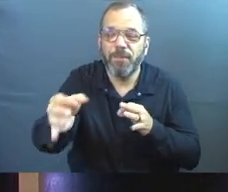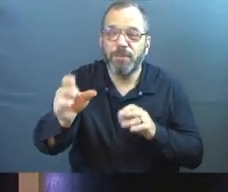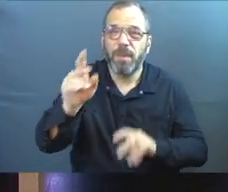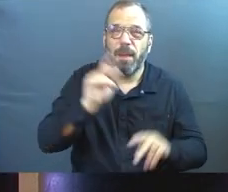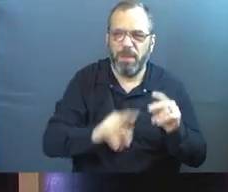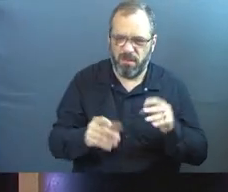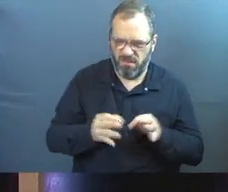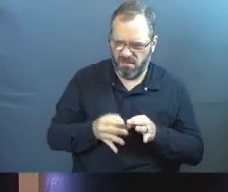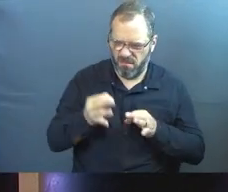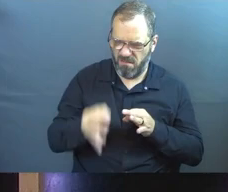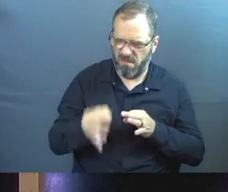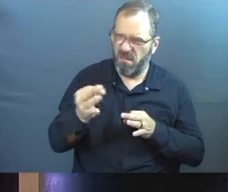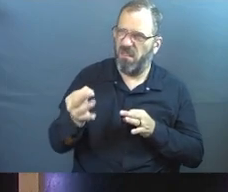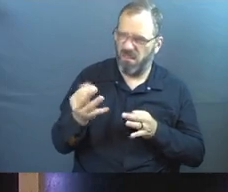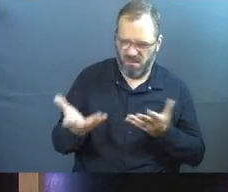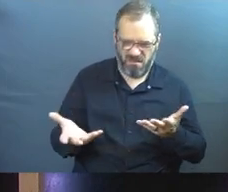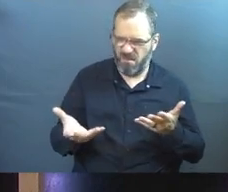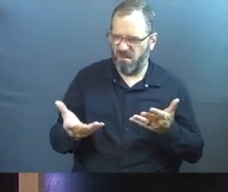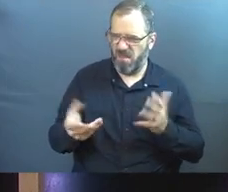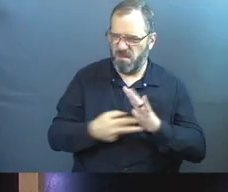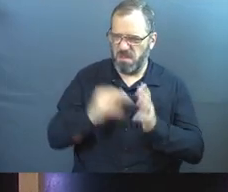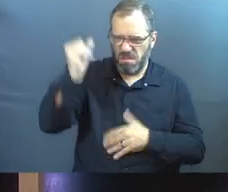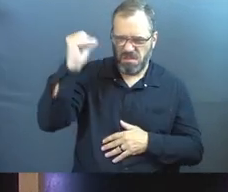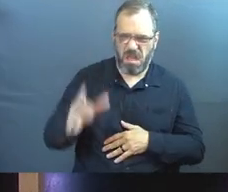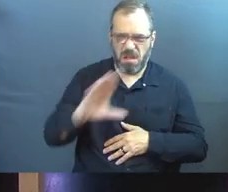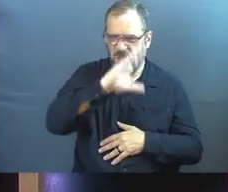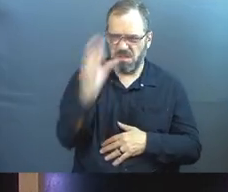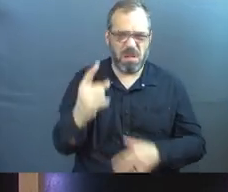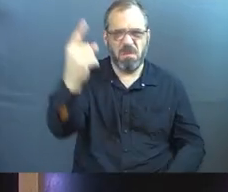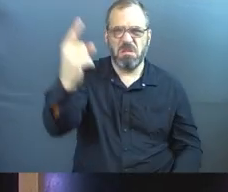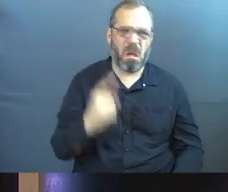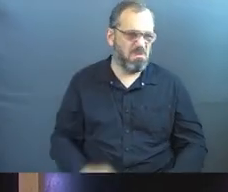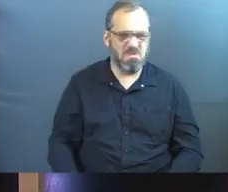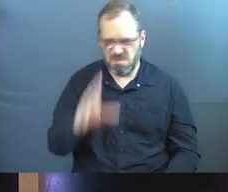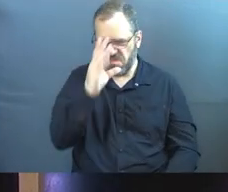at that delay and they will think this means God will never come.